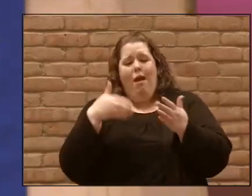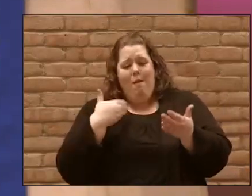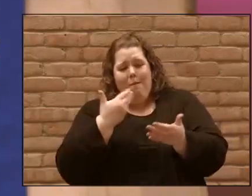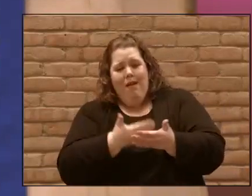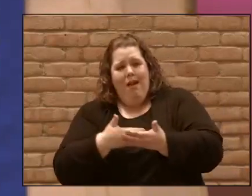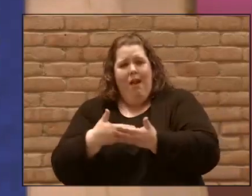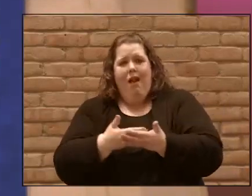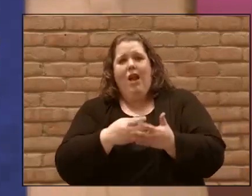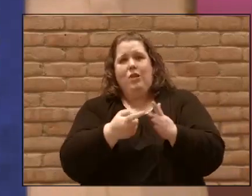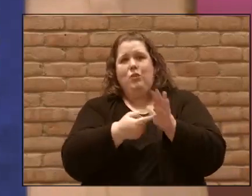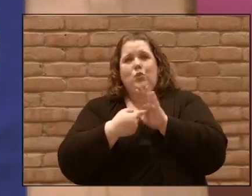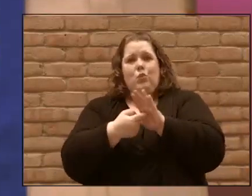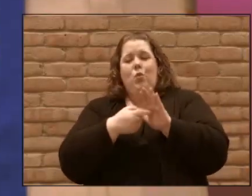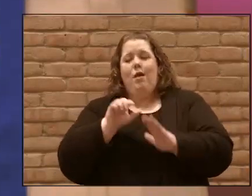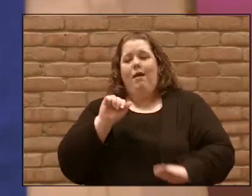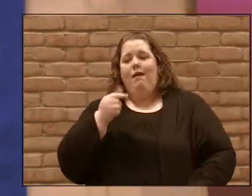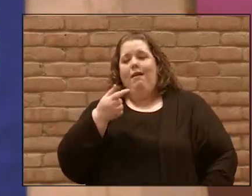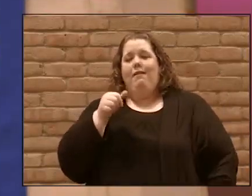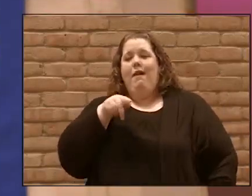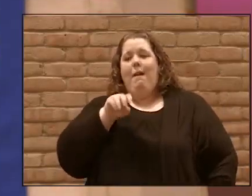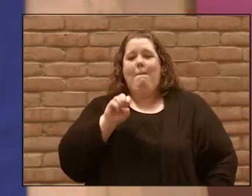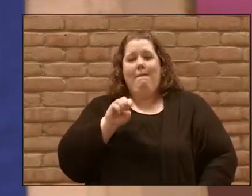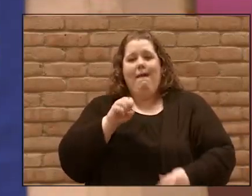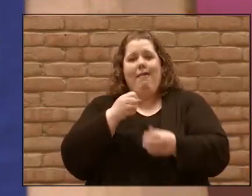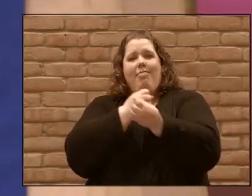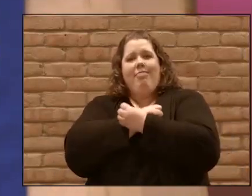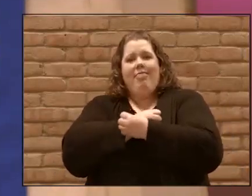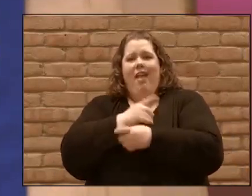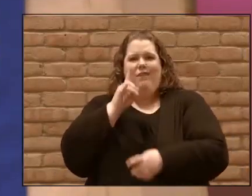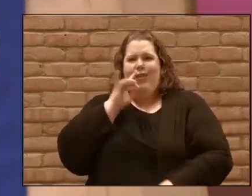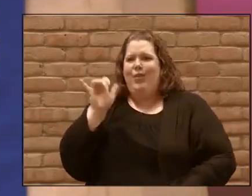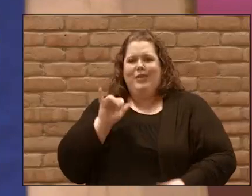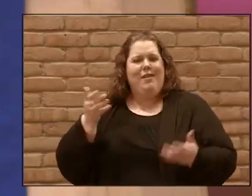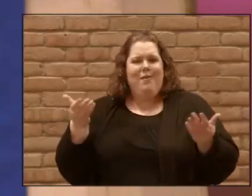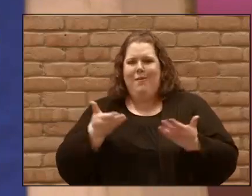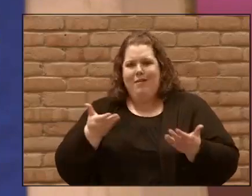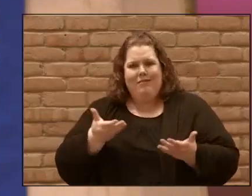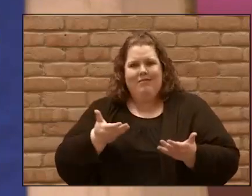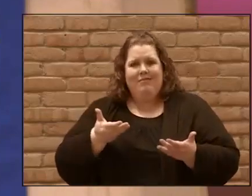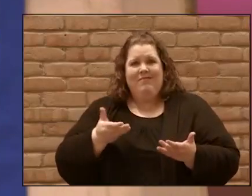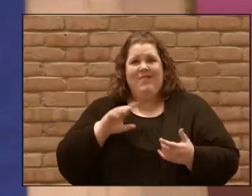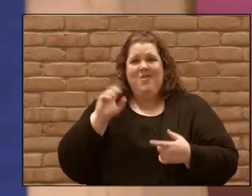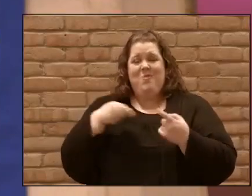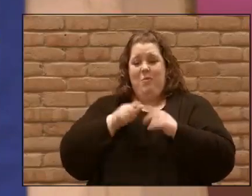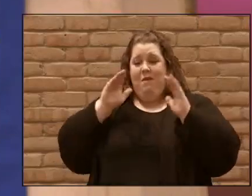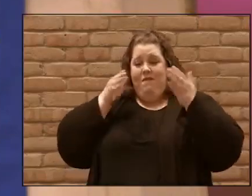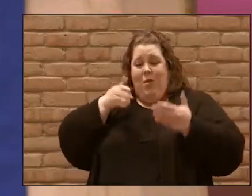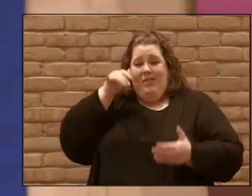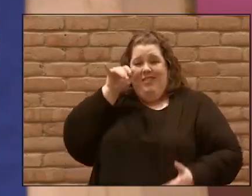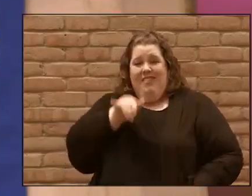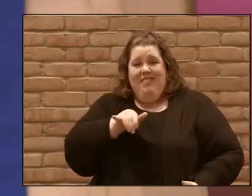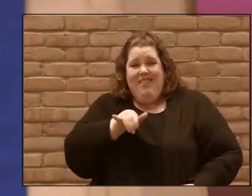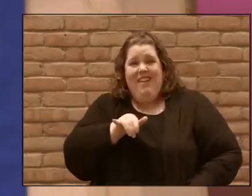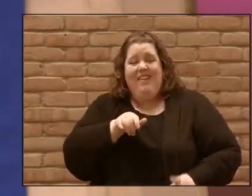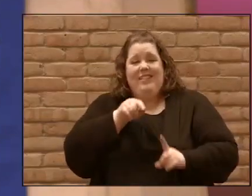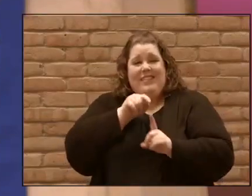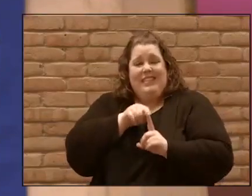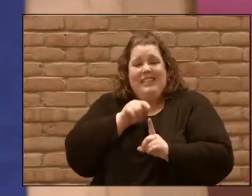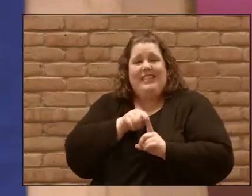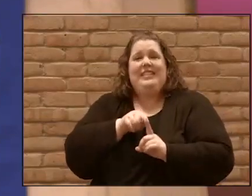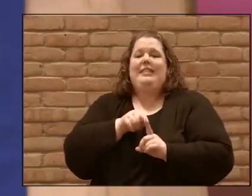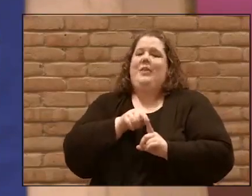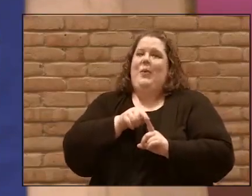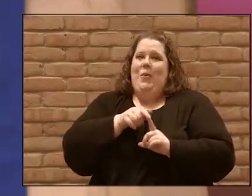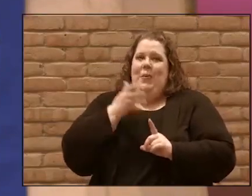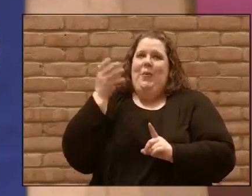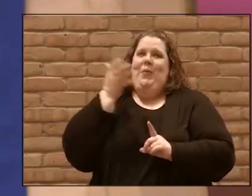agape love looks like. And when agape love is at the center of our community our fellowship not only does it bring